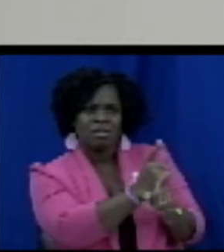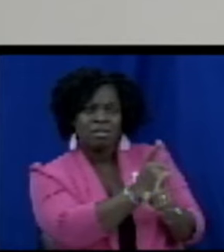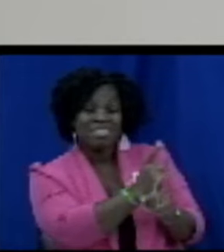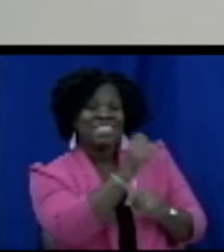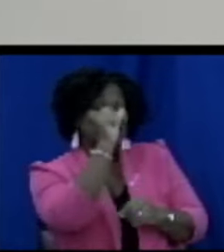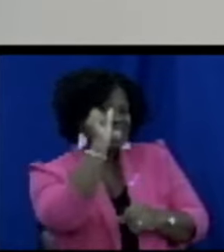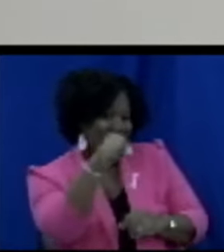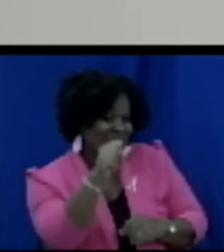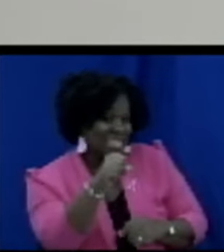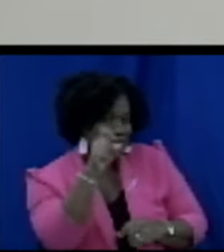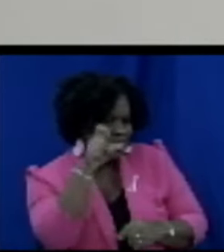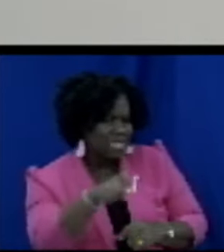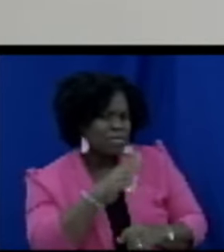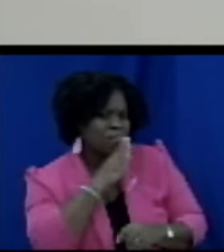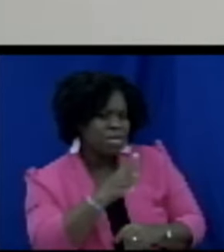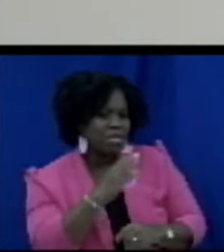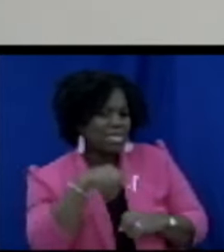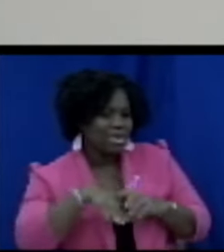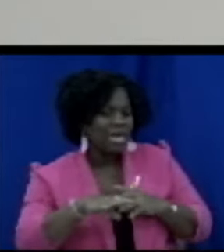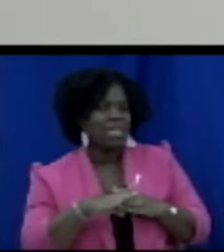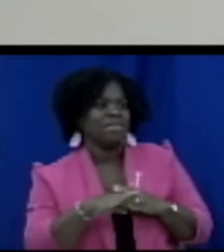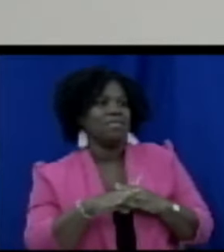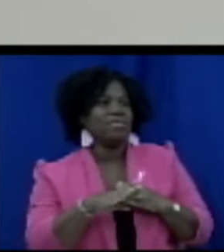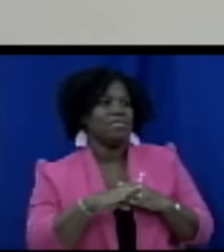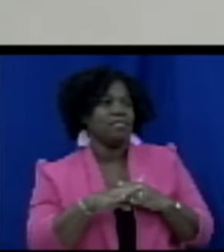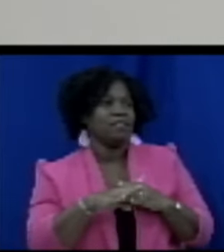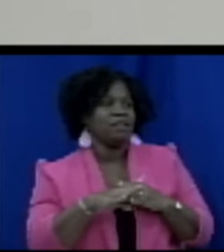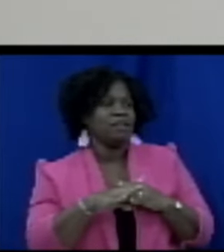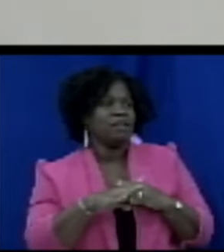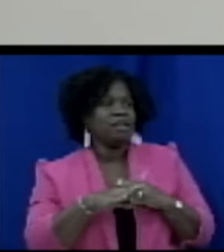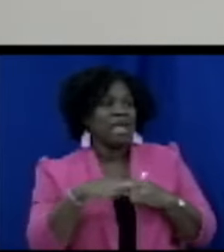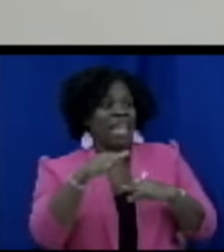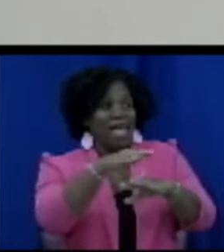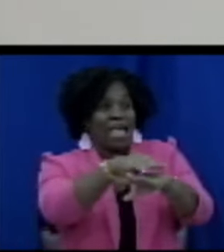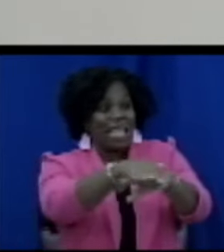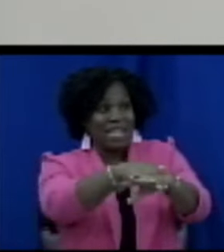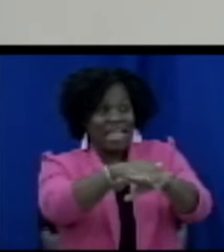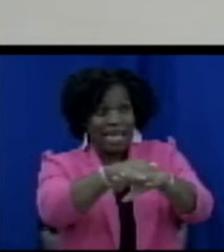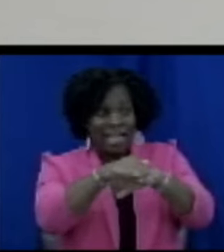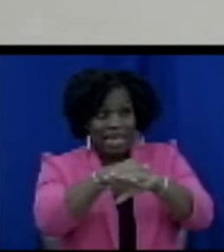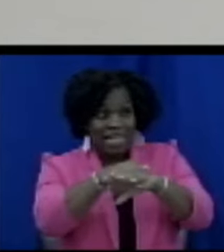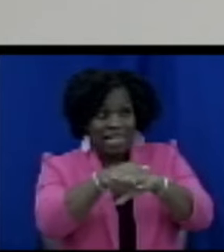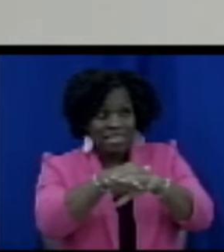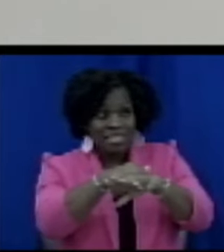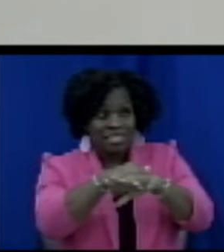which all of us speak and that is the only language I can speak I have to say